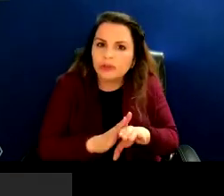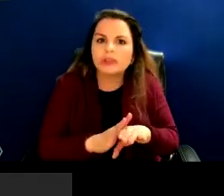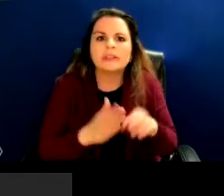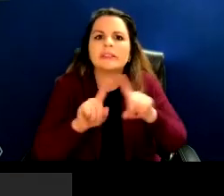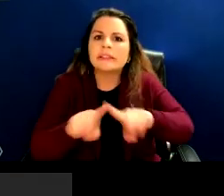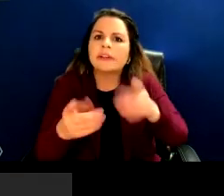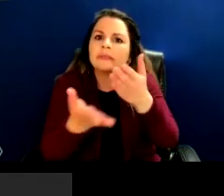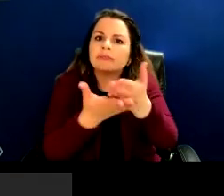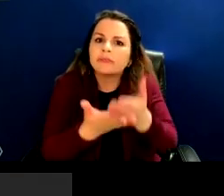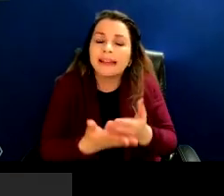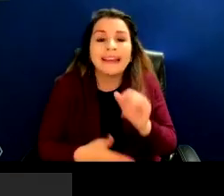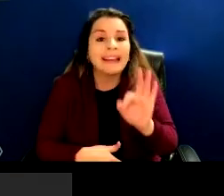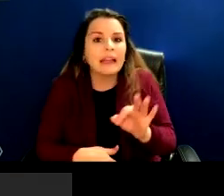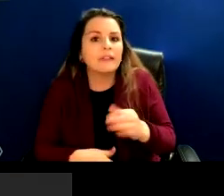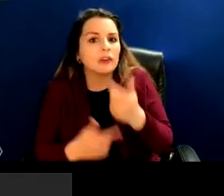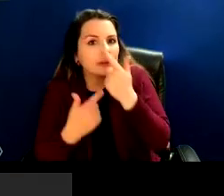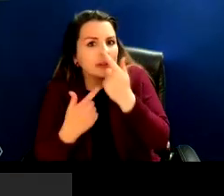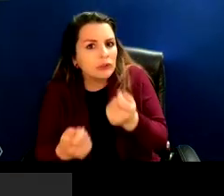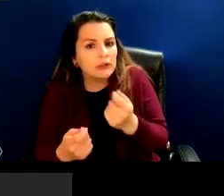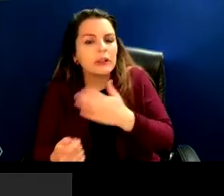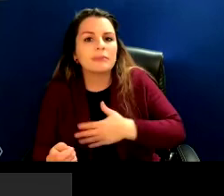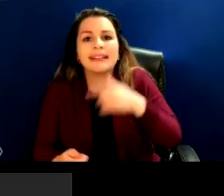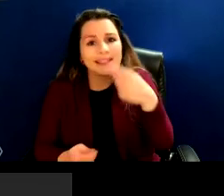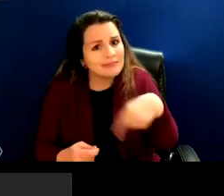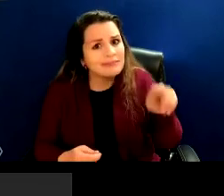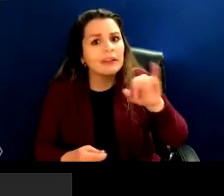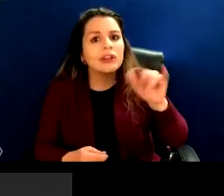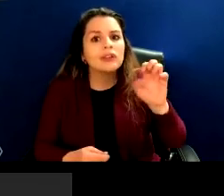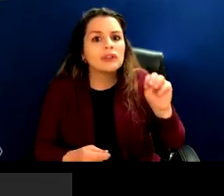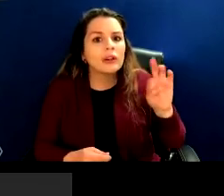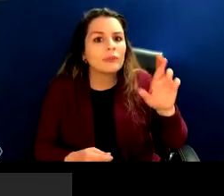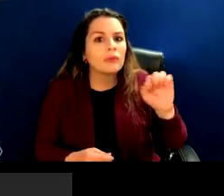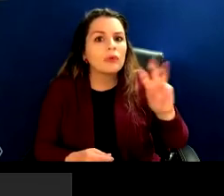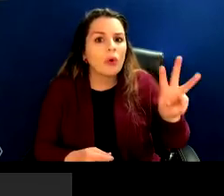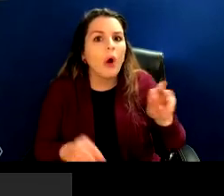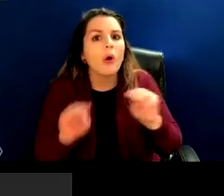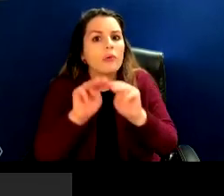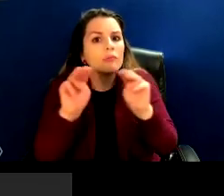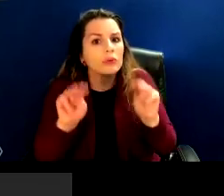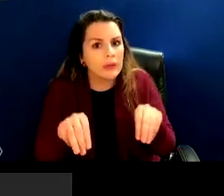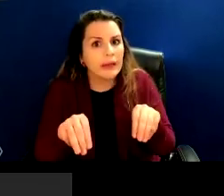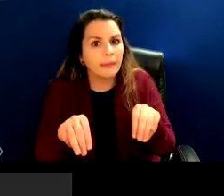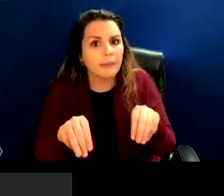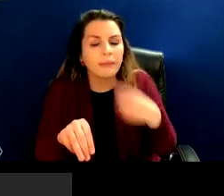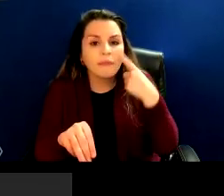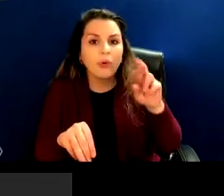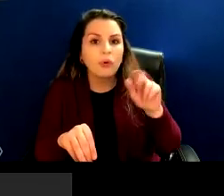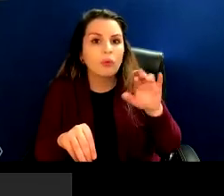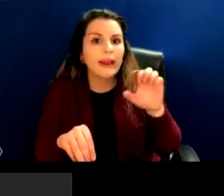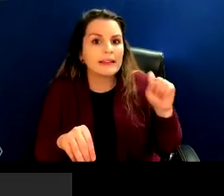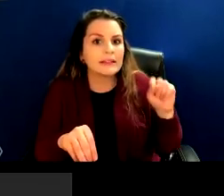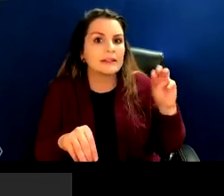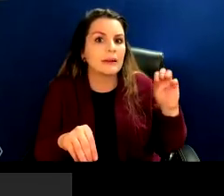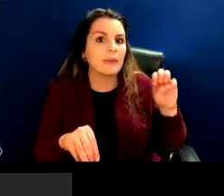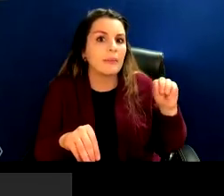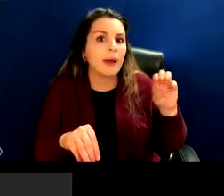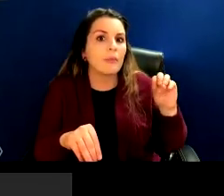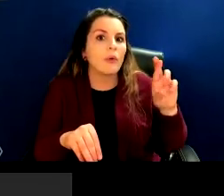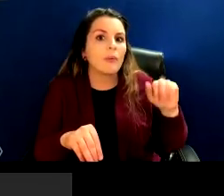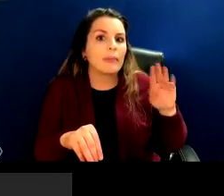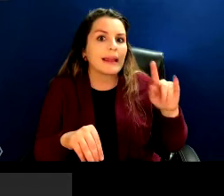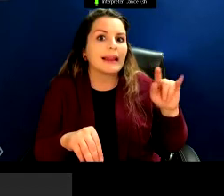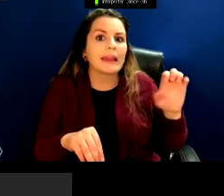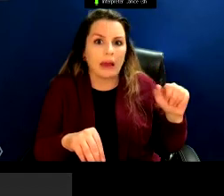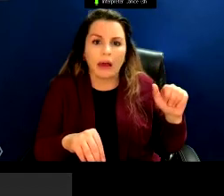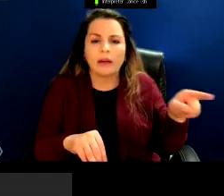really encourage you to go to the Jim Crow Museum of Racist Memorabilia at Ferris University that really helps us understand the history of racist